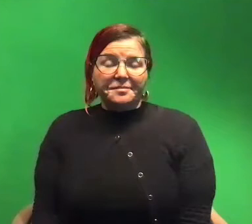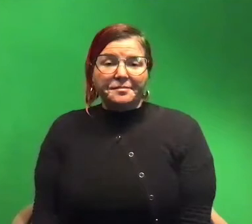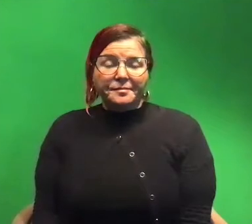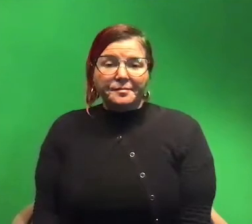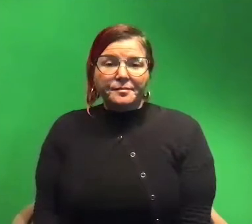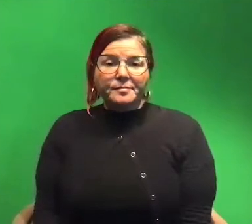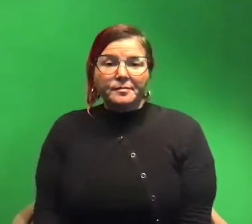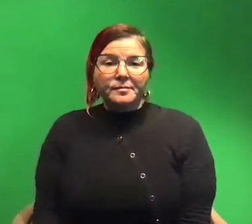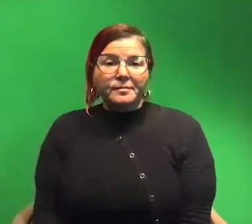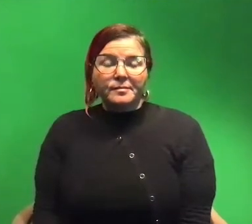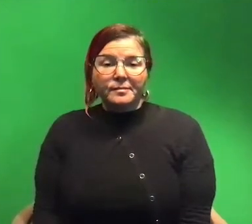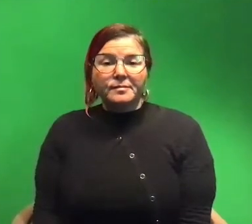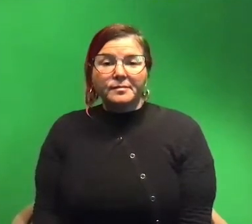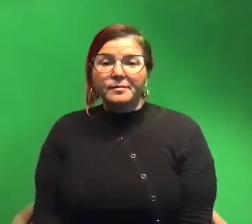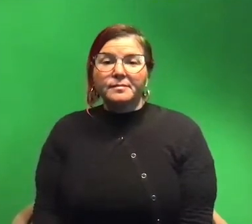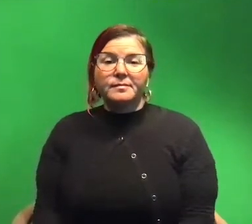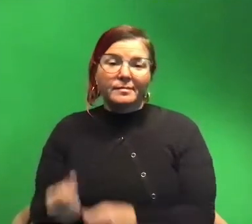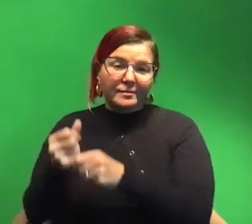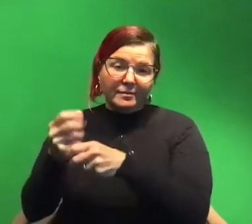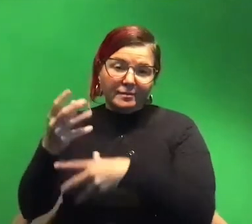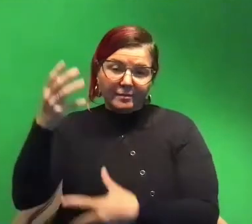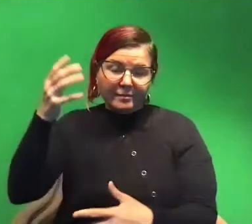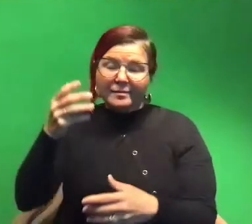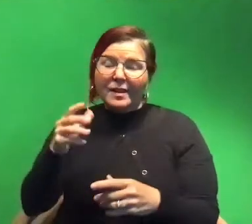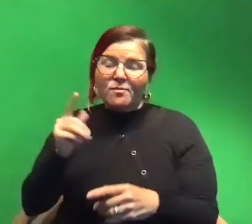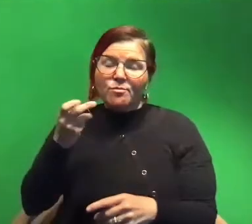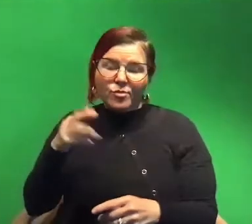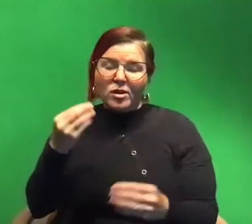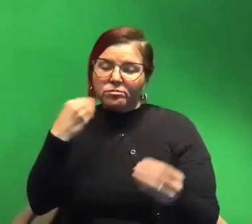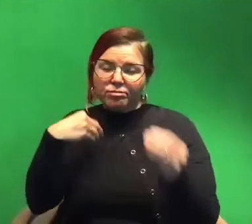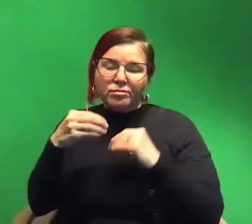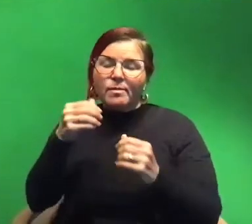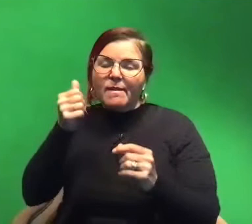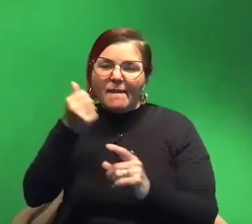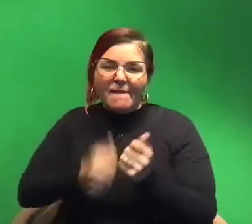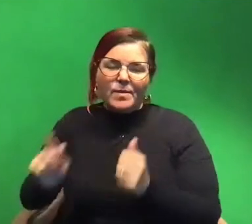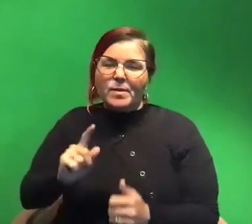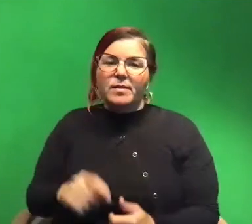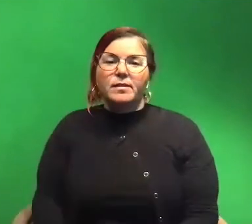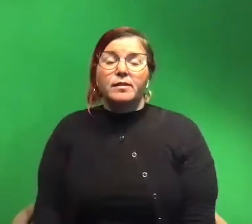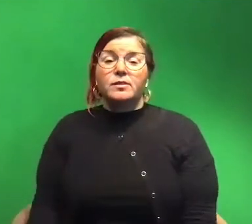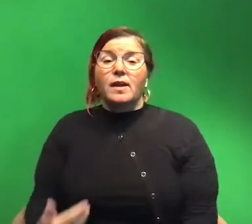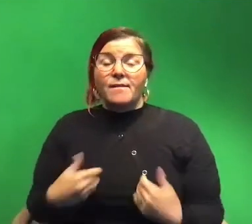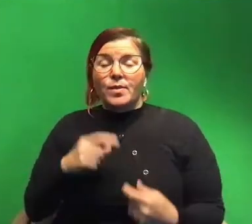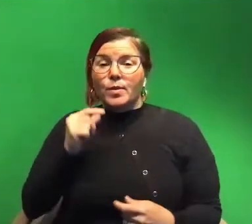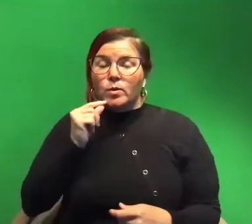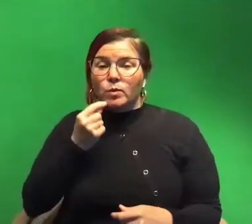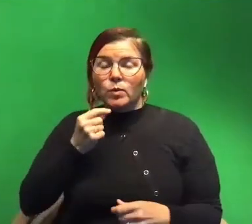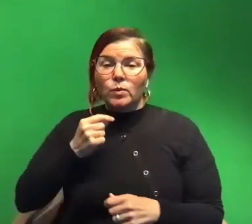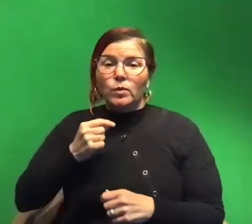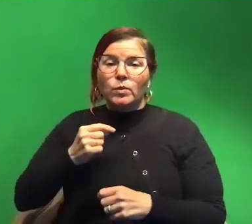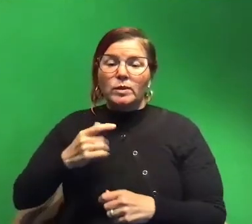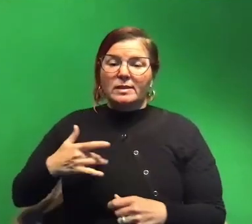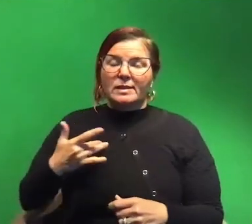they have predators every which direction so having these really cool uh senses